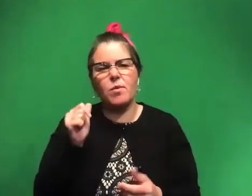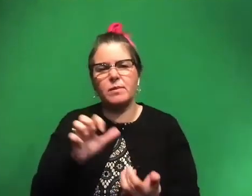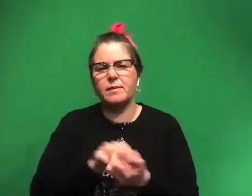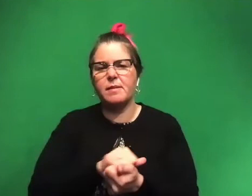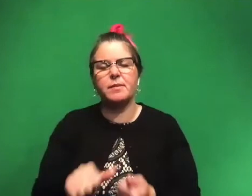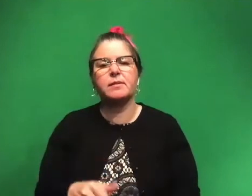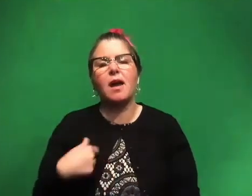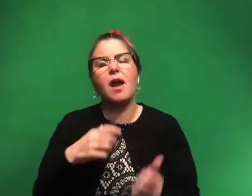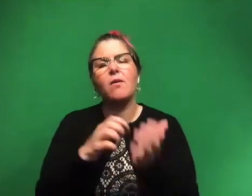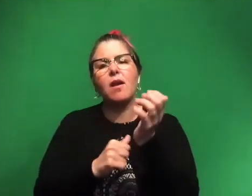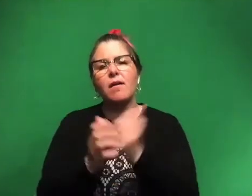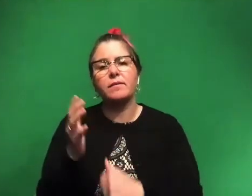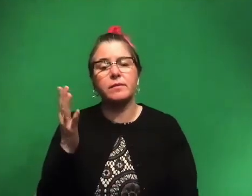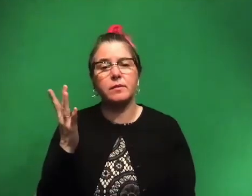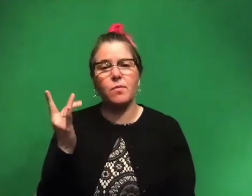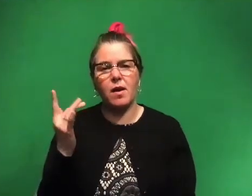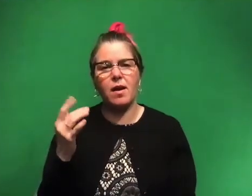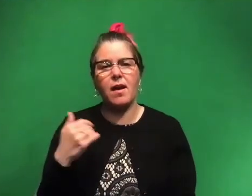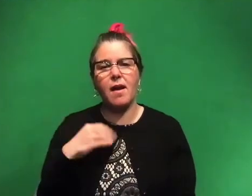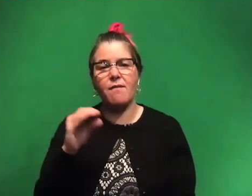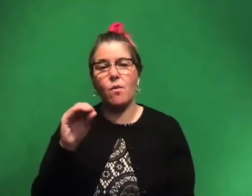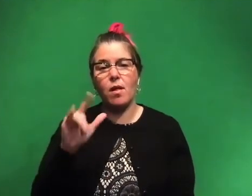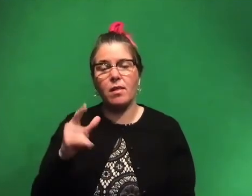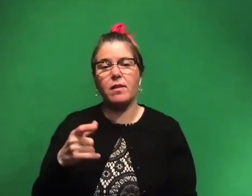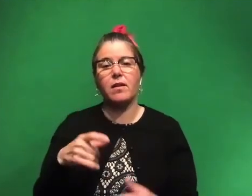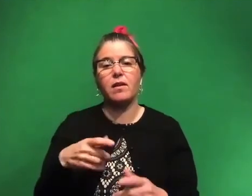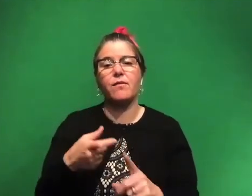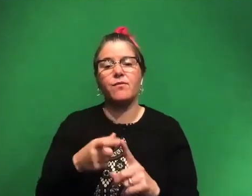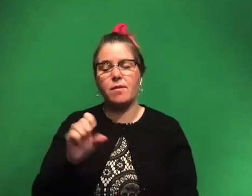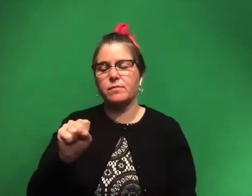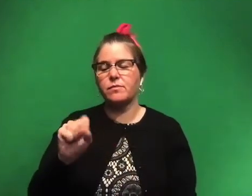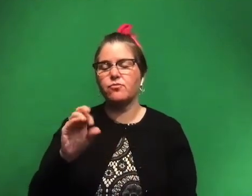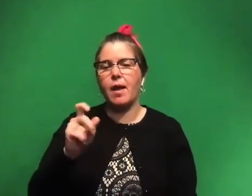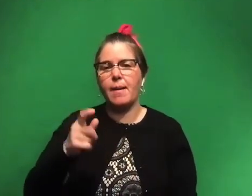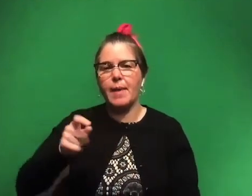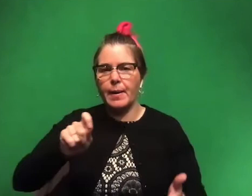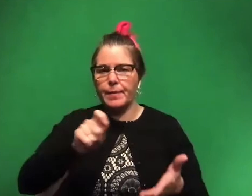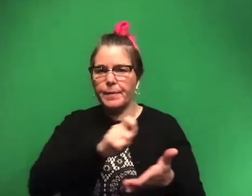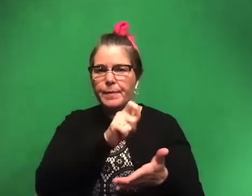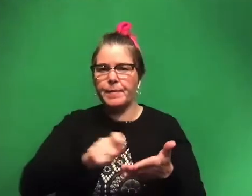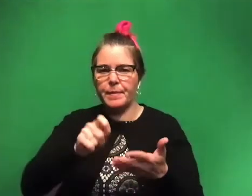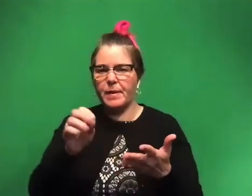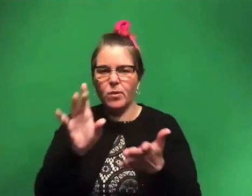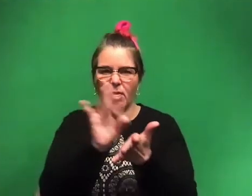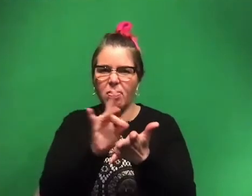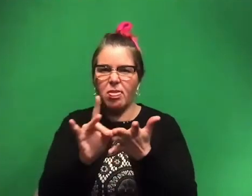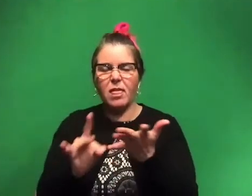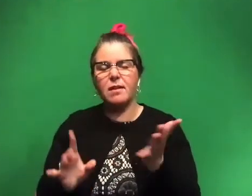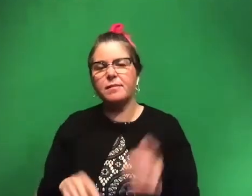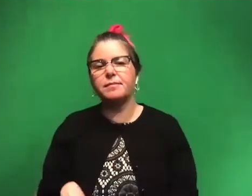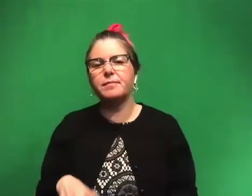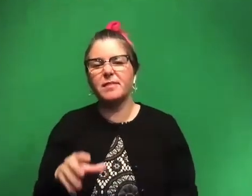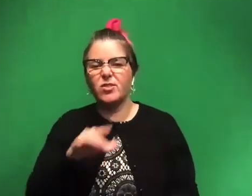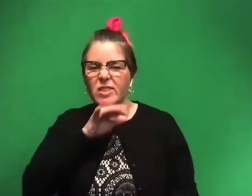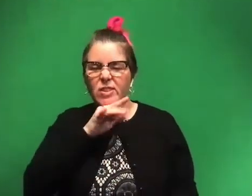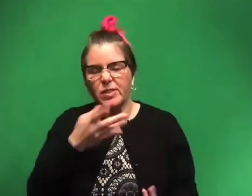I wear gloves because there's a lot of oil that actually comes off the scribe and that kind of gets everywhere and you get it on your hands. Plus it's really dirty.